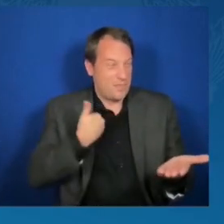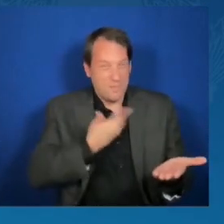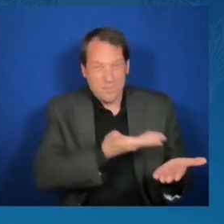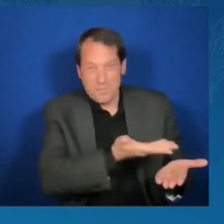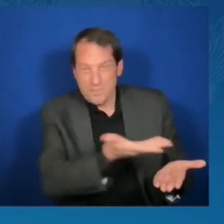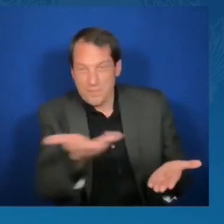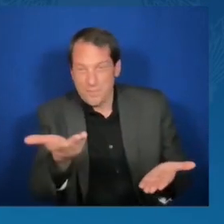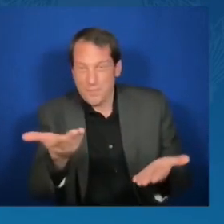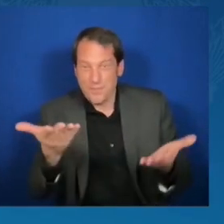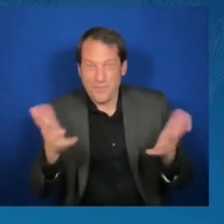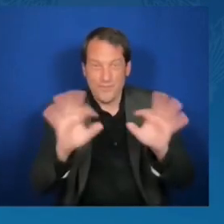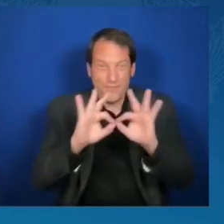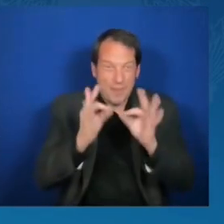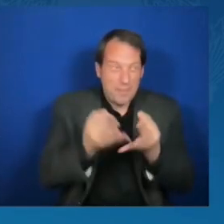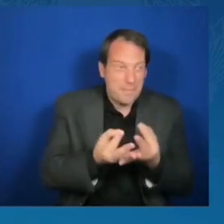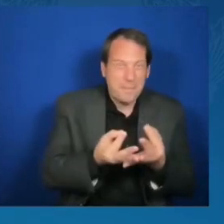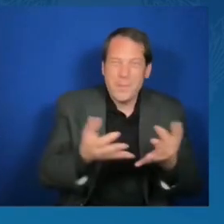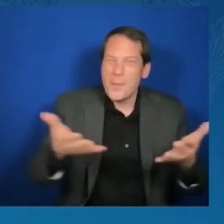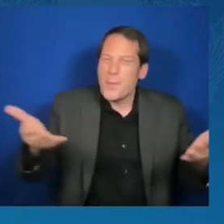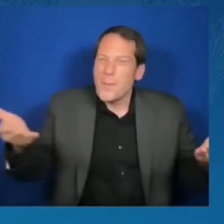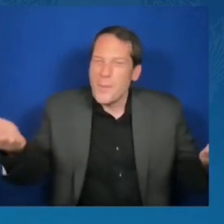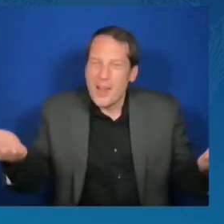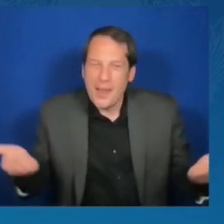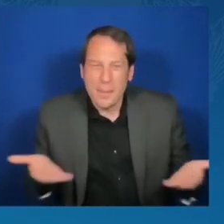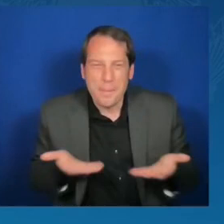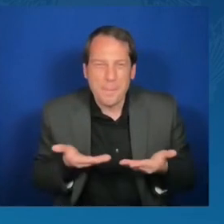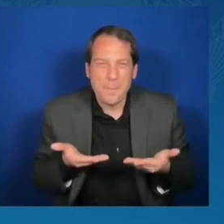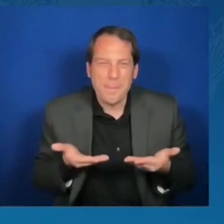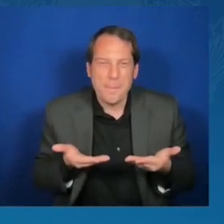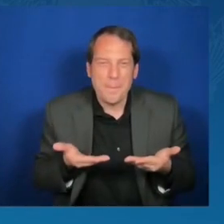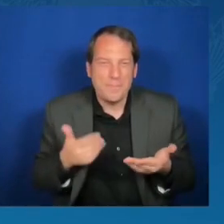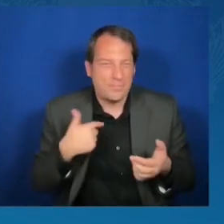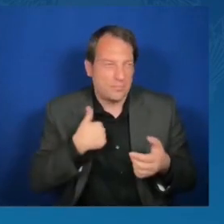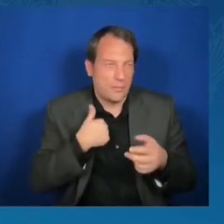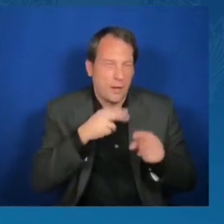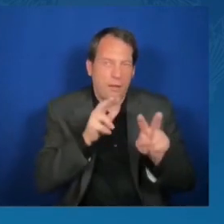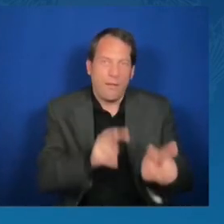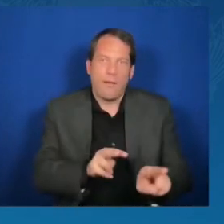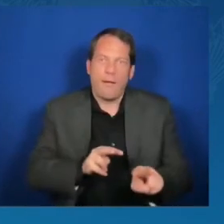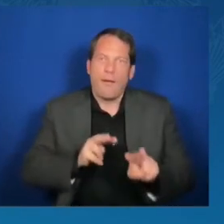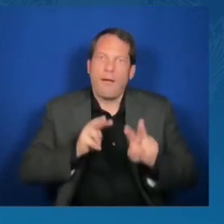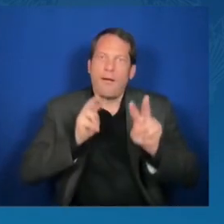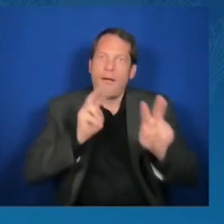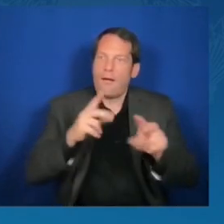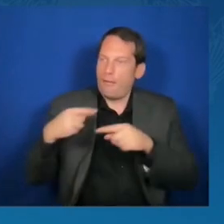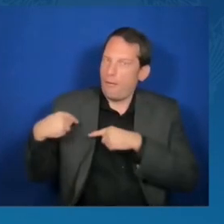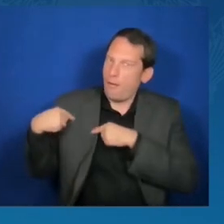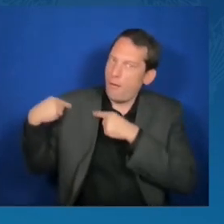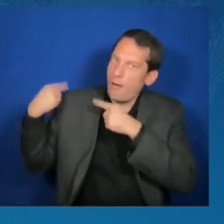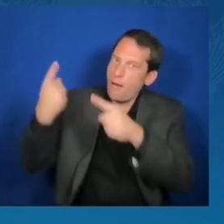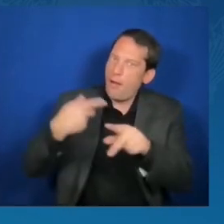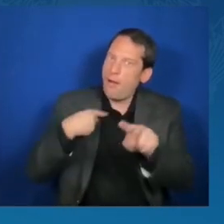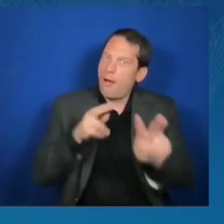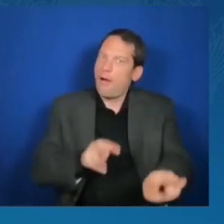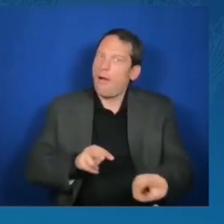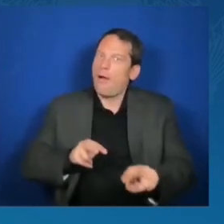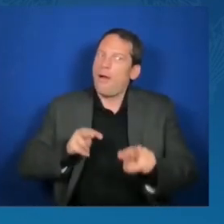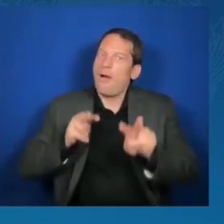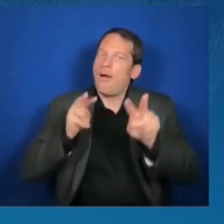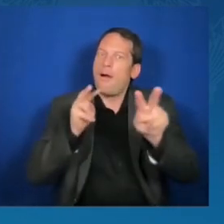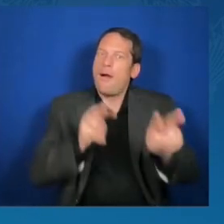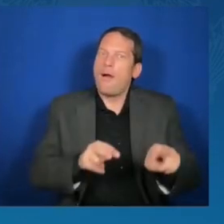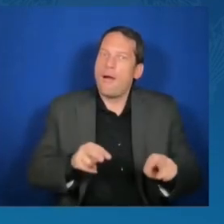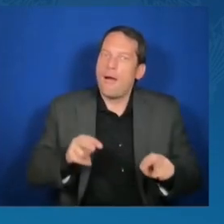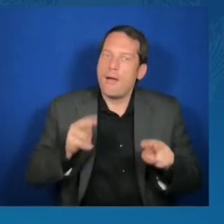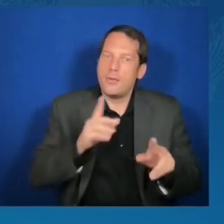This is a day we've been looking forward to for some time. And it is both an honor and a privilege and a joy to be part of the